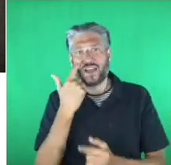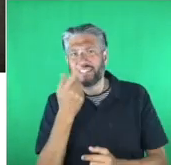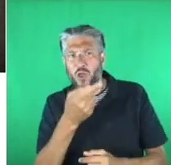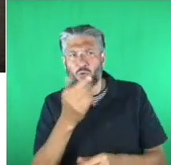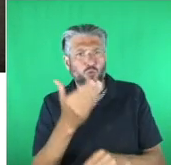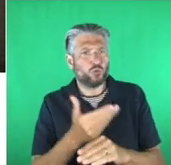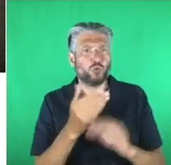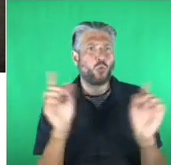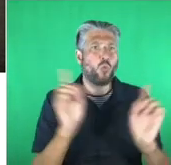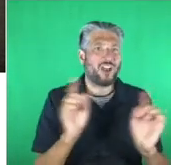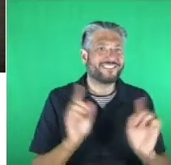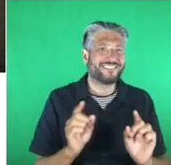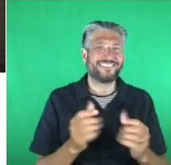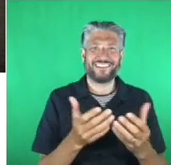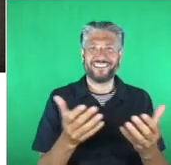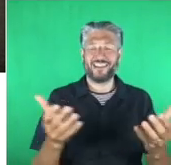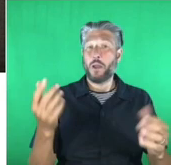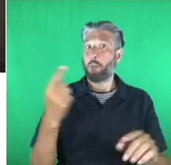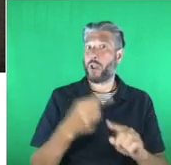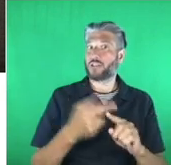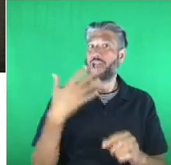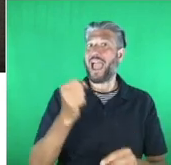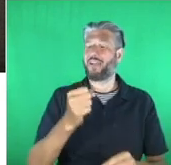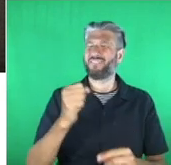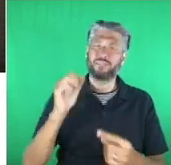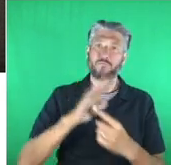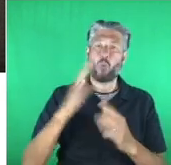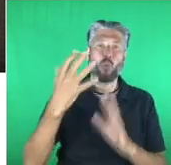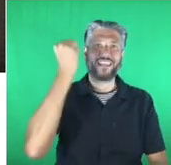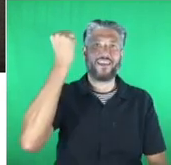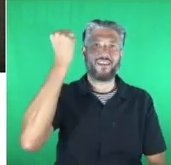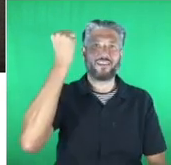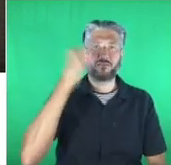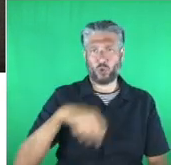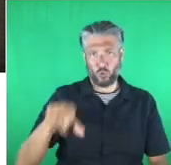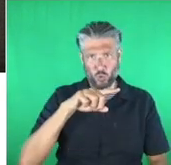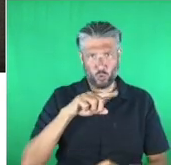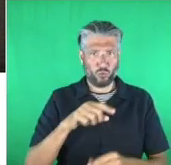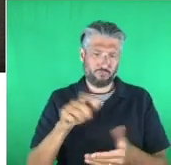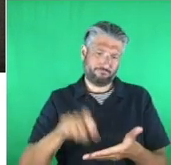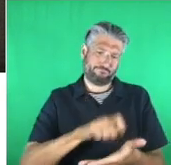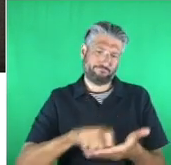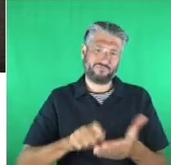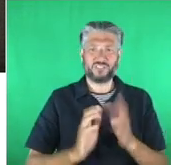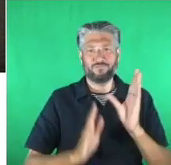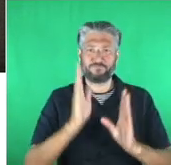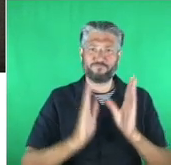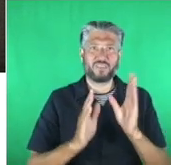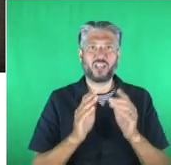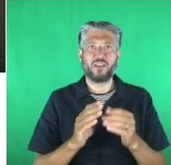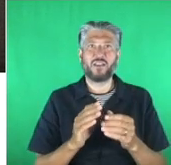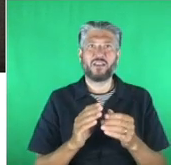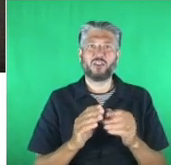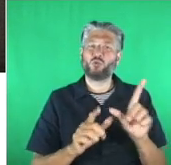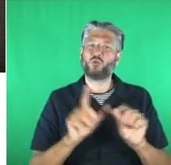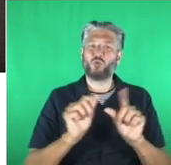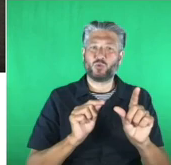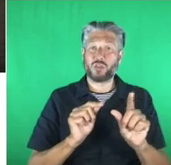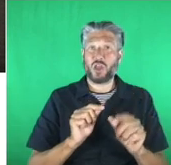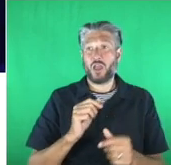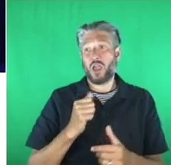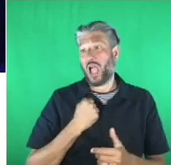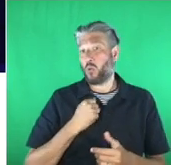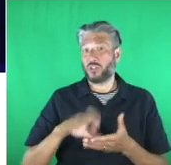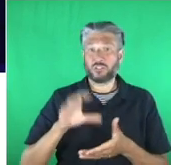winners. We'll also have lots of networking and a chance to connect up and meet some great people. All of our sponsors and guests and finalists will be there for you to come and